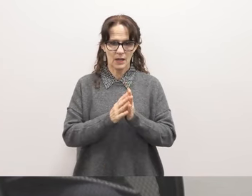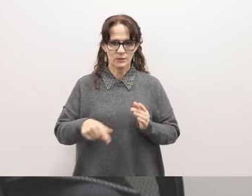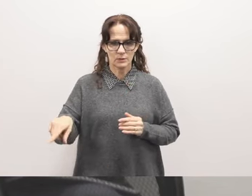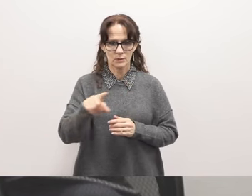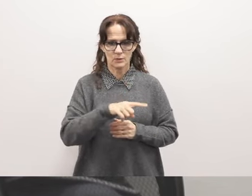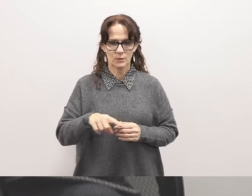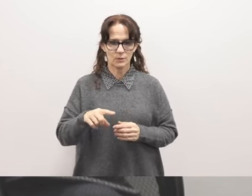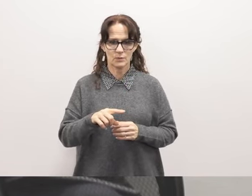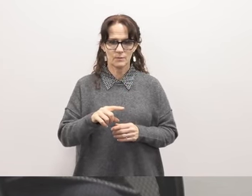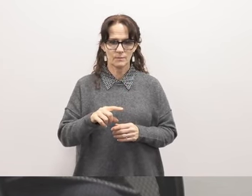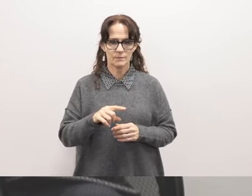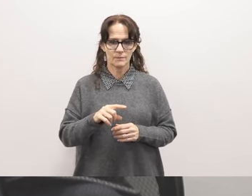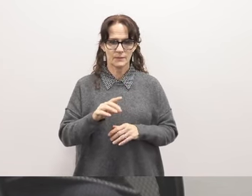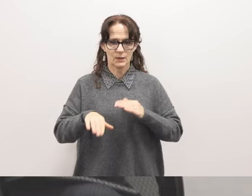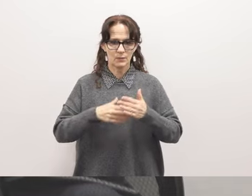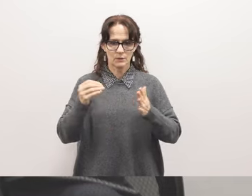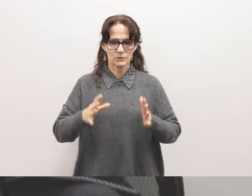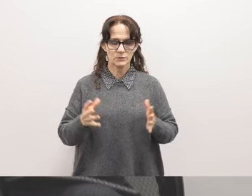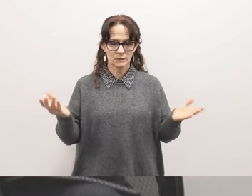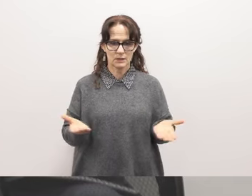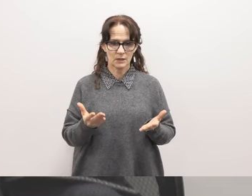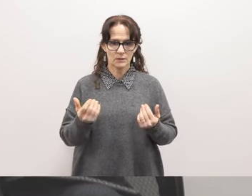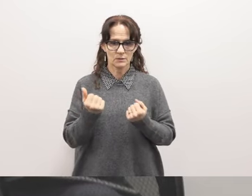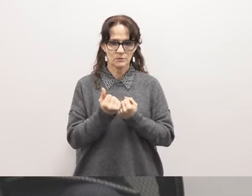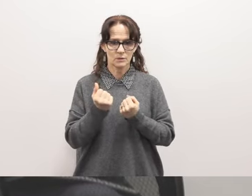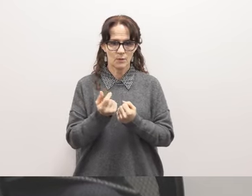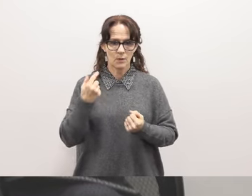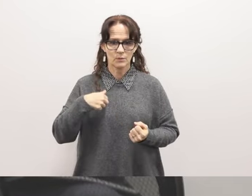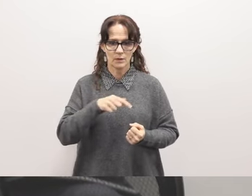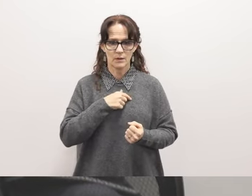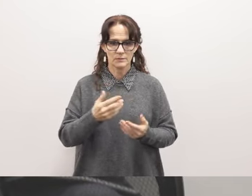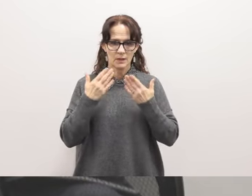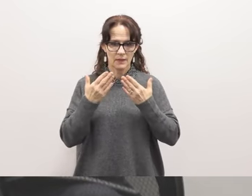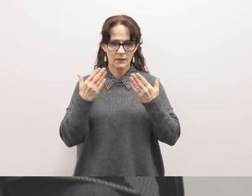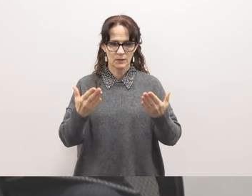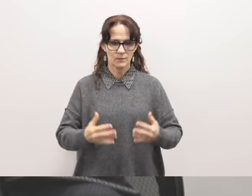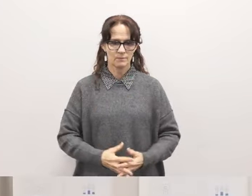students, because we're all students from LBUSD, to stand with us. Thank you.